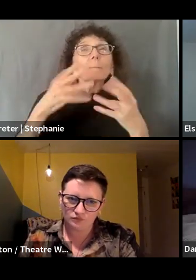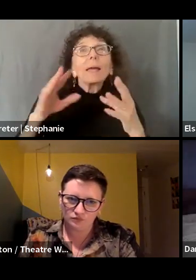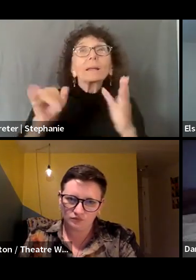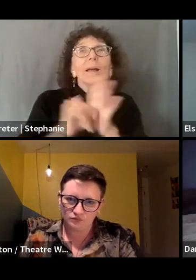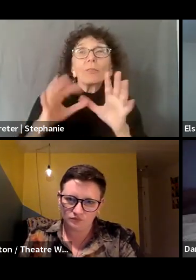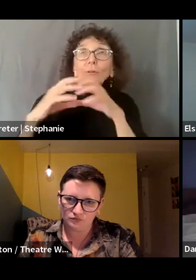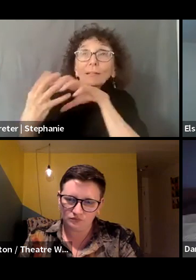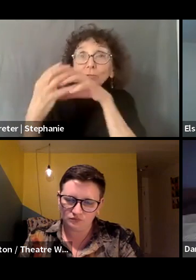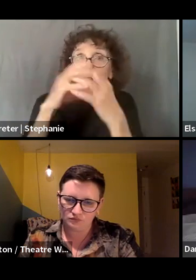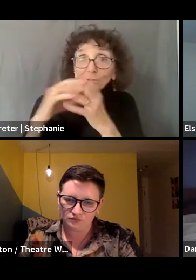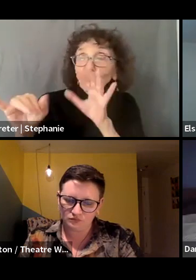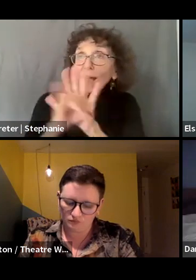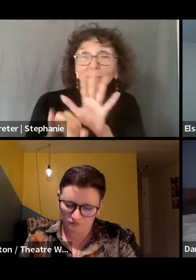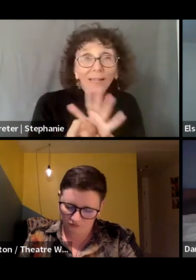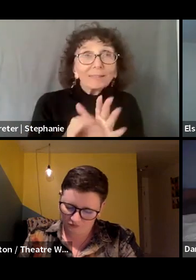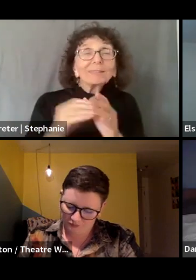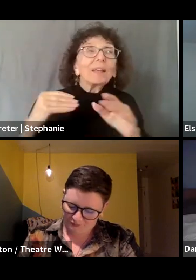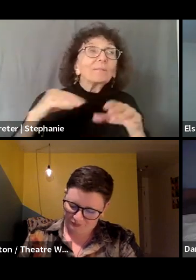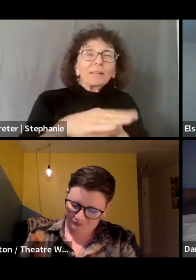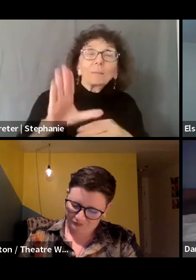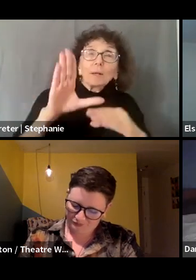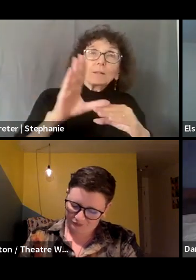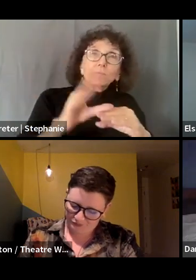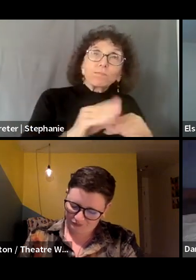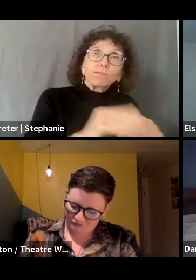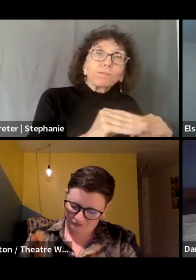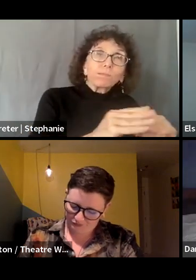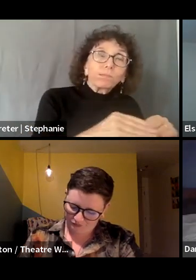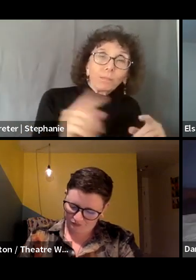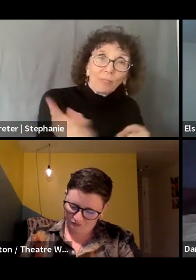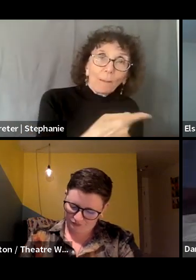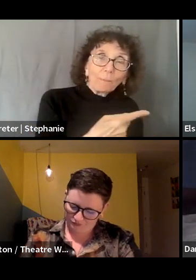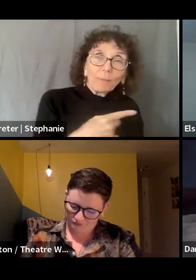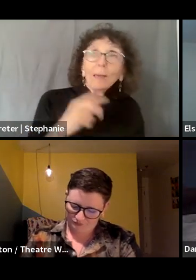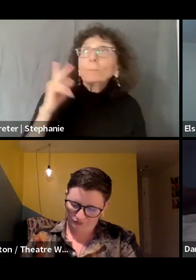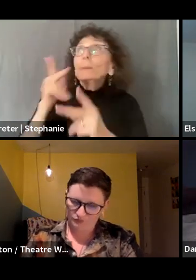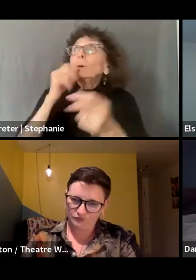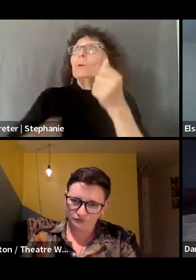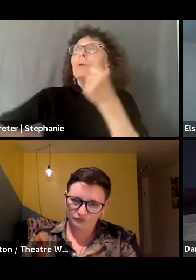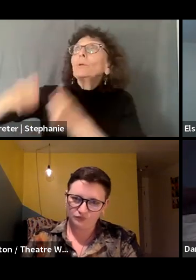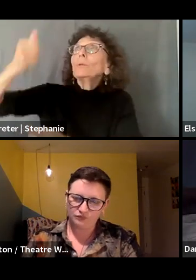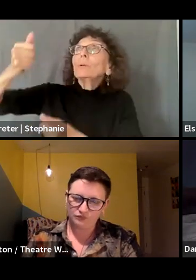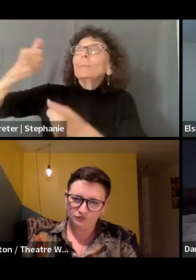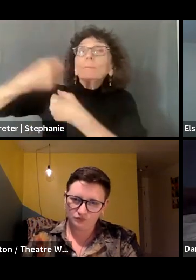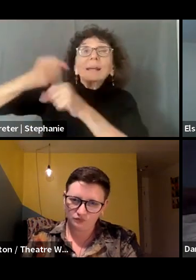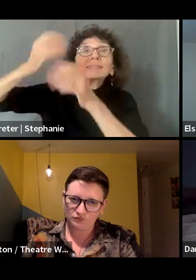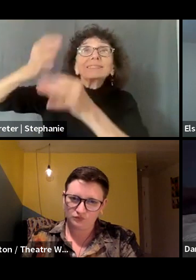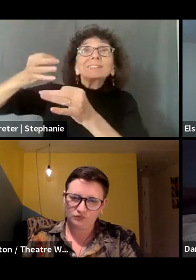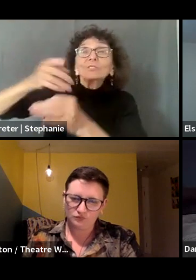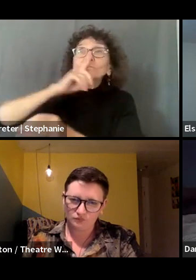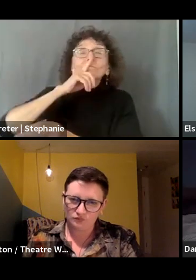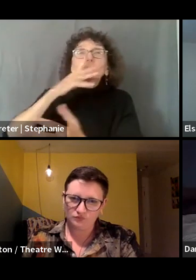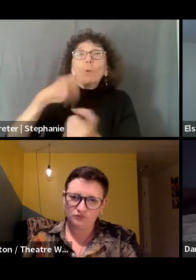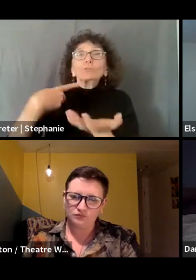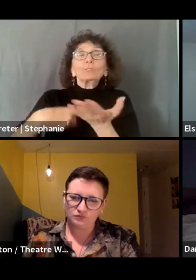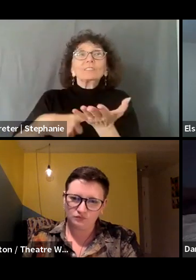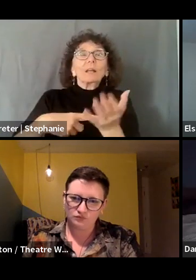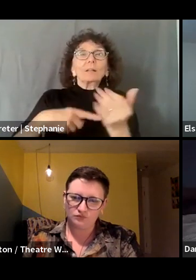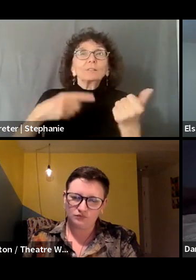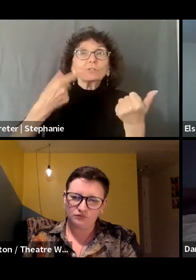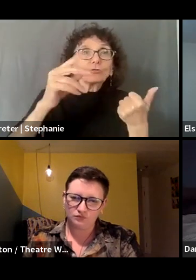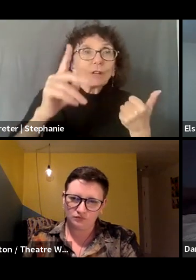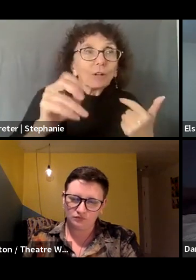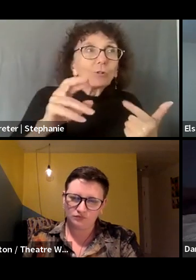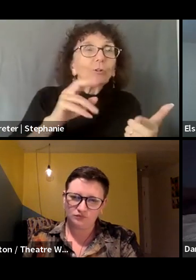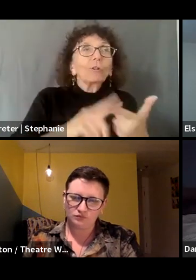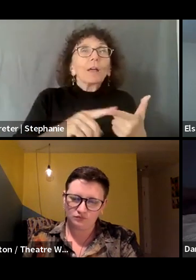a lot of times the people making the decisions don't want to talk about that. And that, um, most favored